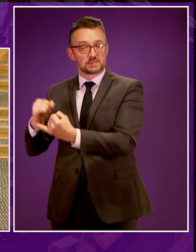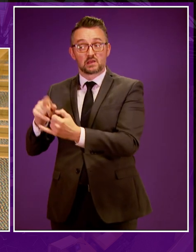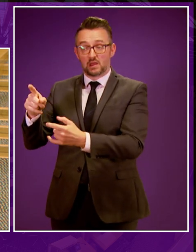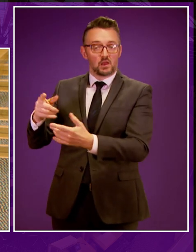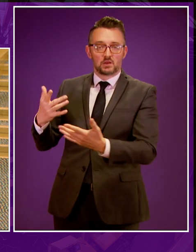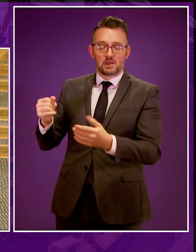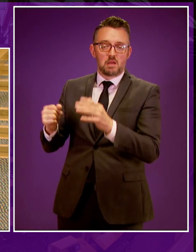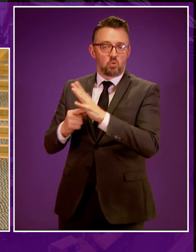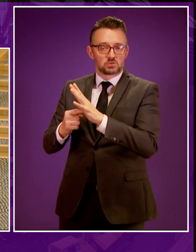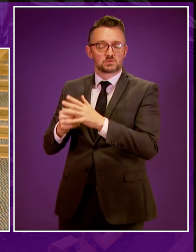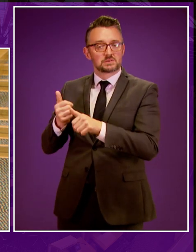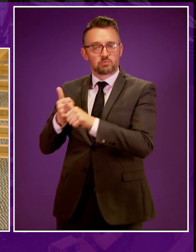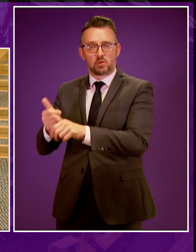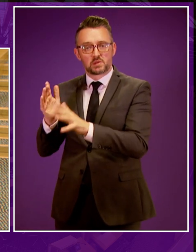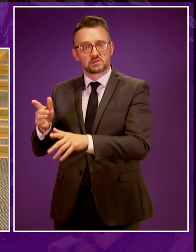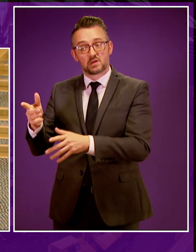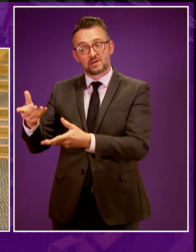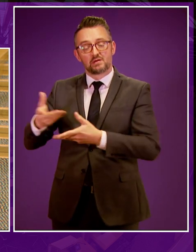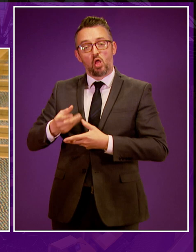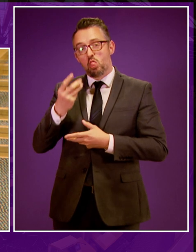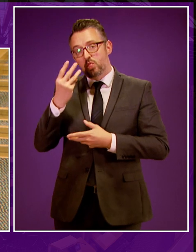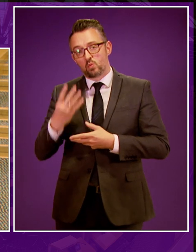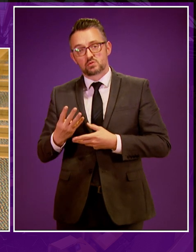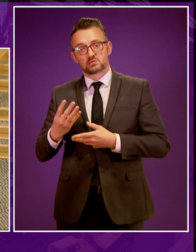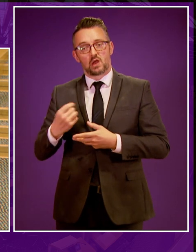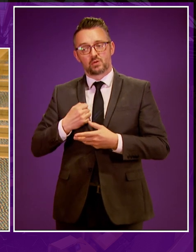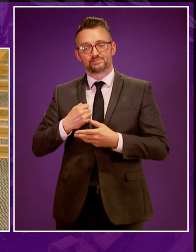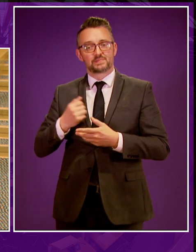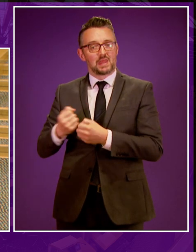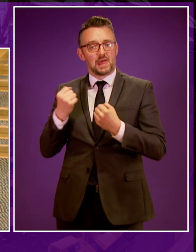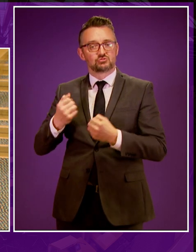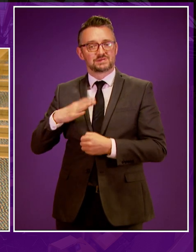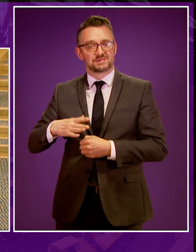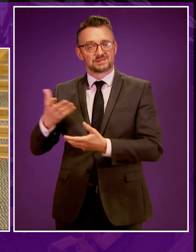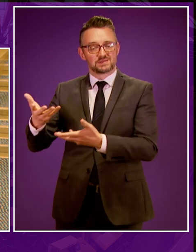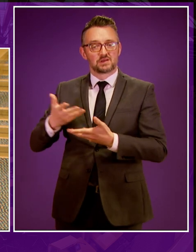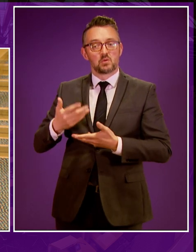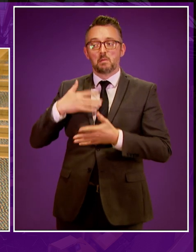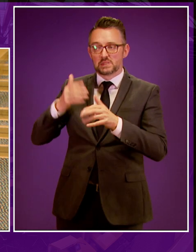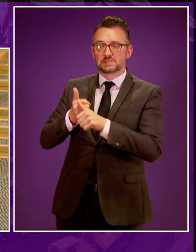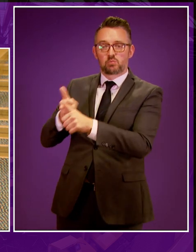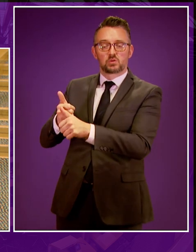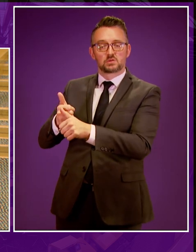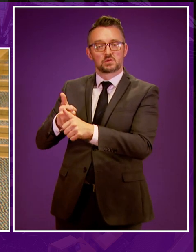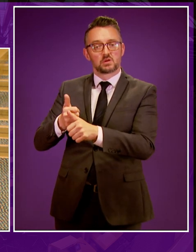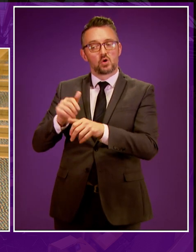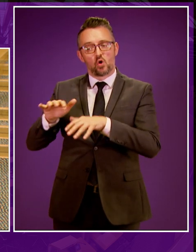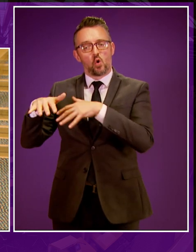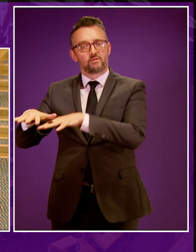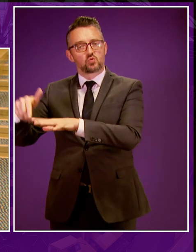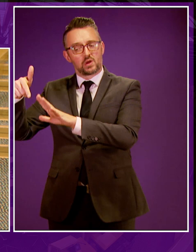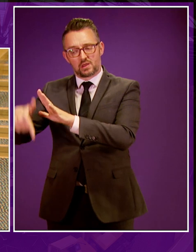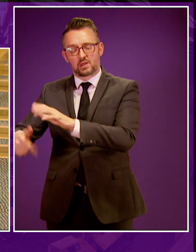important industry to support. It does provide three quarters of our primary energy needs, and we do require to support the industry. Offshore oil production